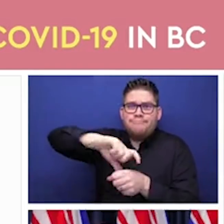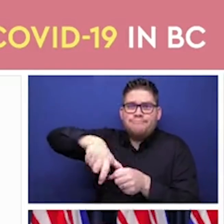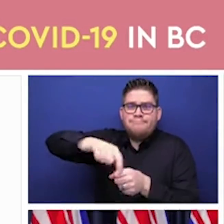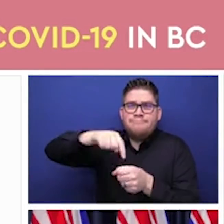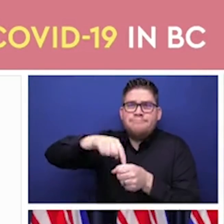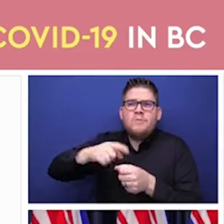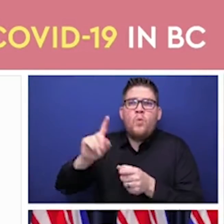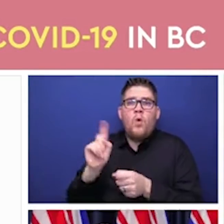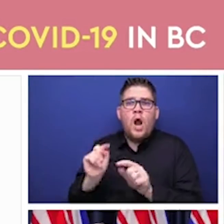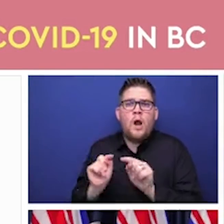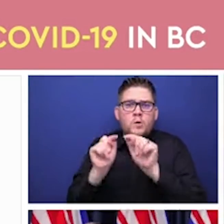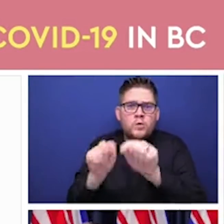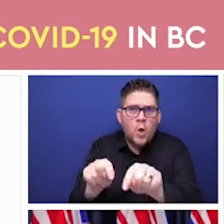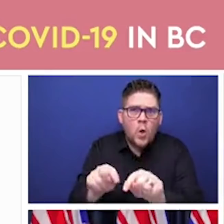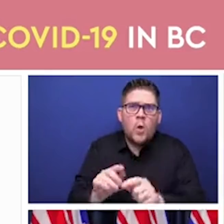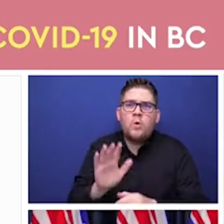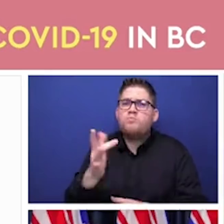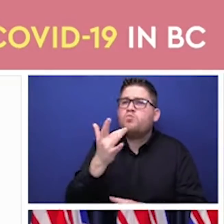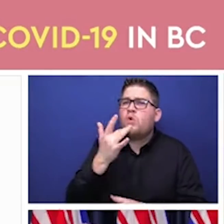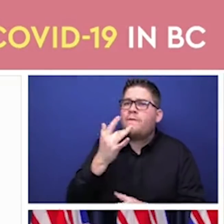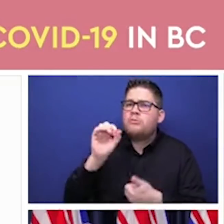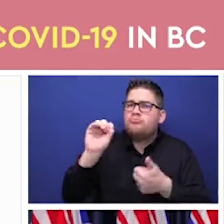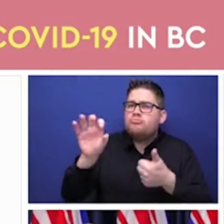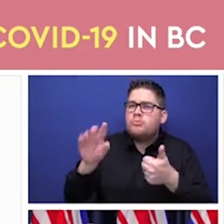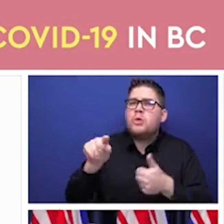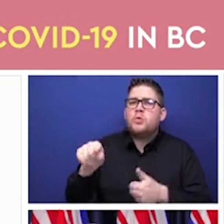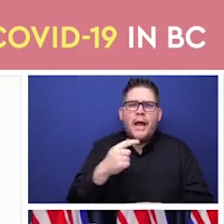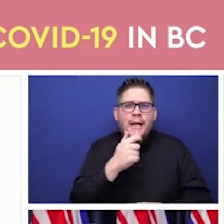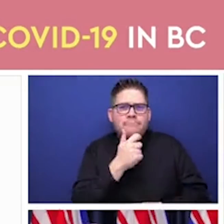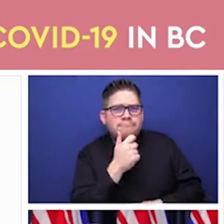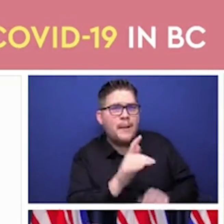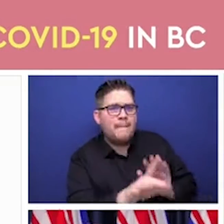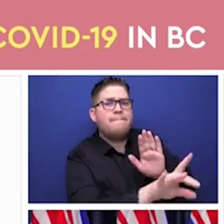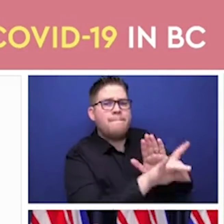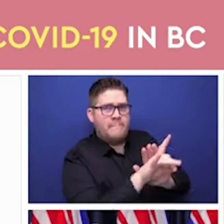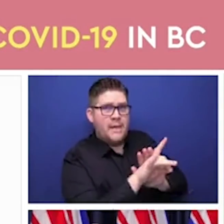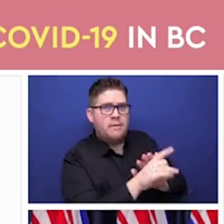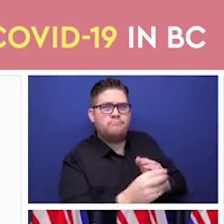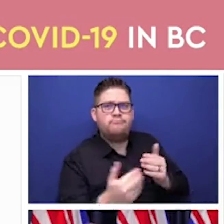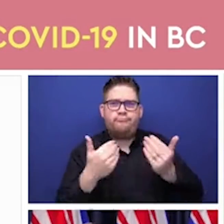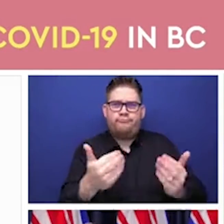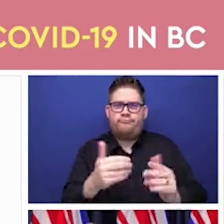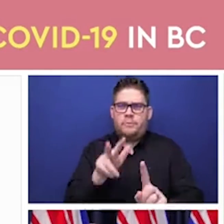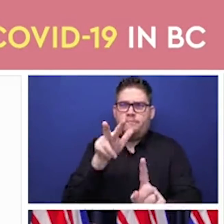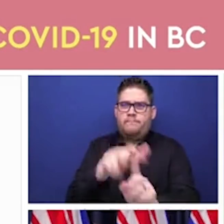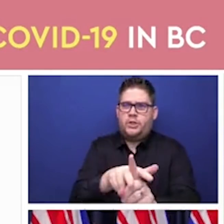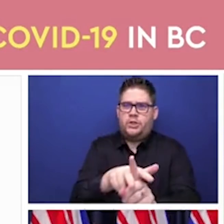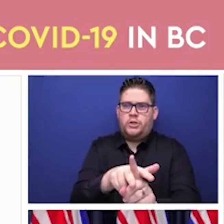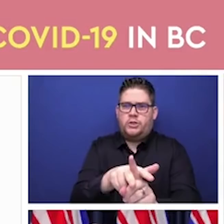just walk Mrs. McWinney from Richmond, who is 86 years old, through her process.